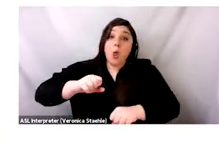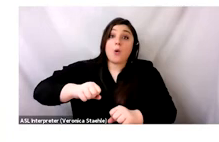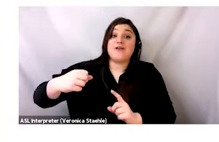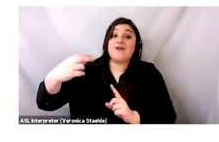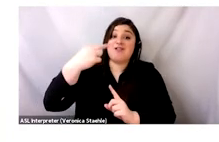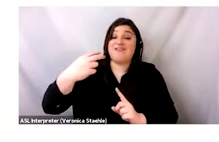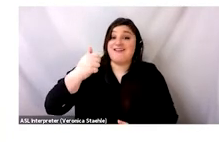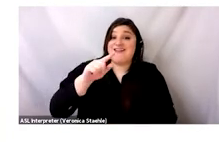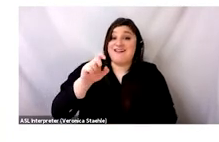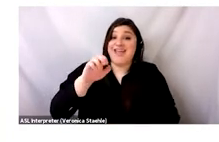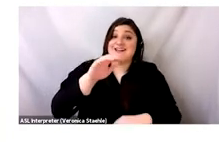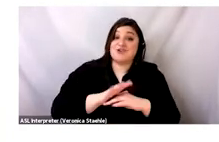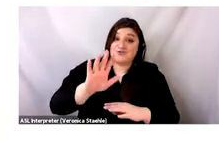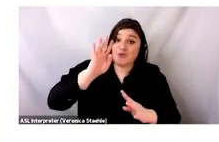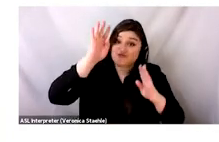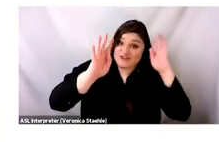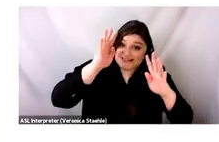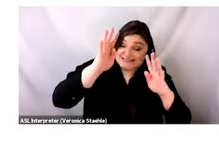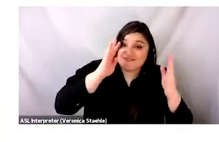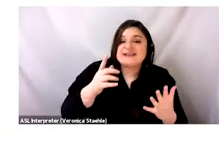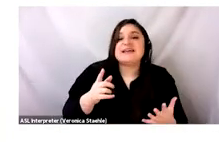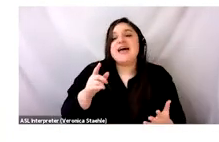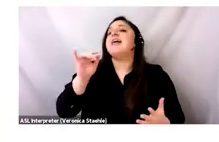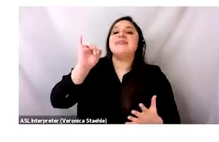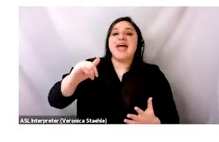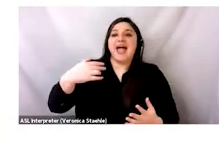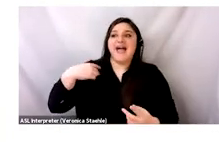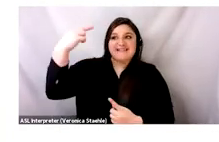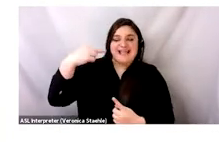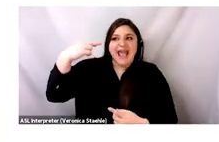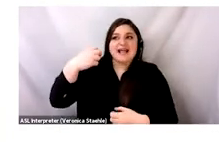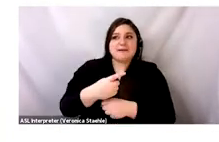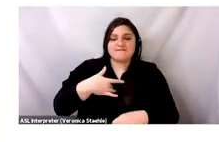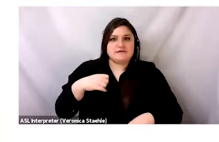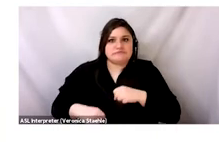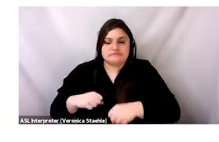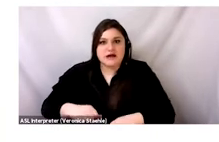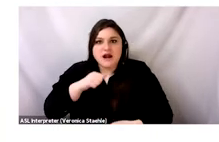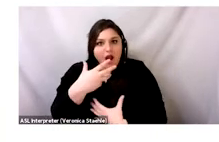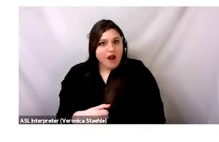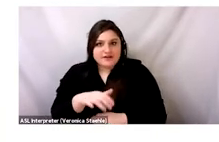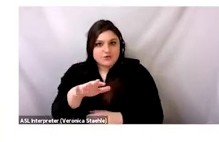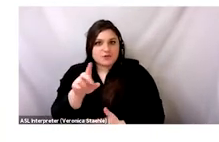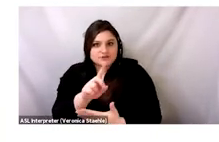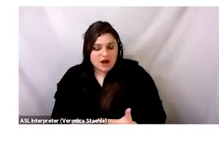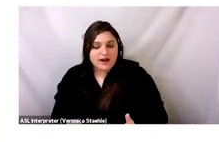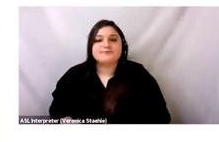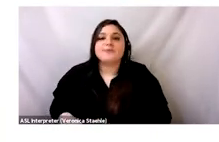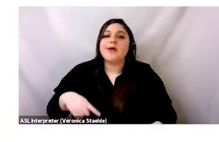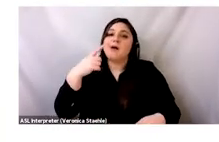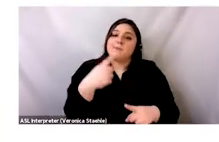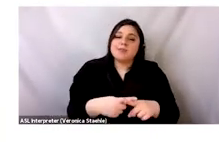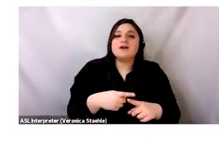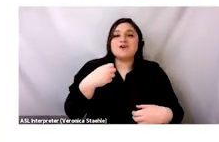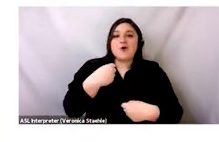impacts of the colonial gaze on creativity and designer agency, there's also the impact of colonialism on infrastructure. So the